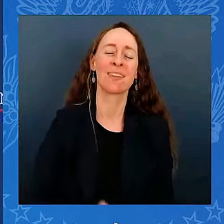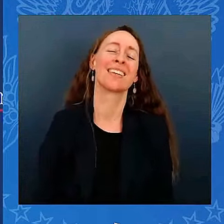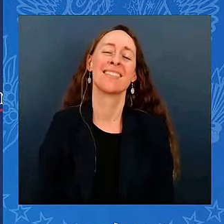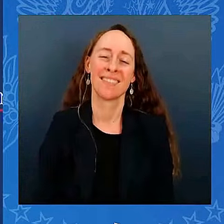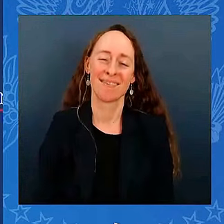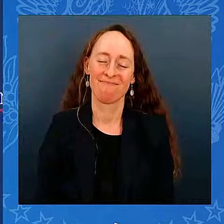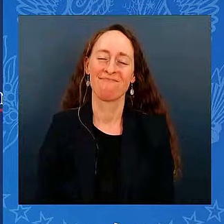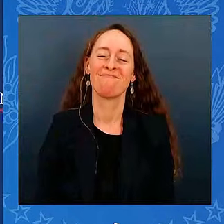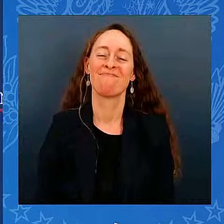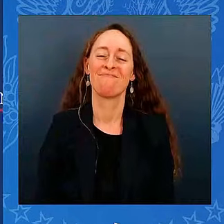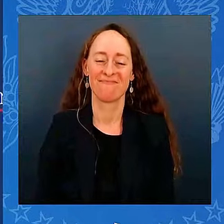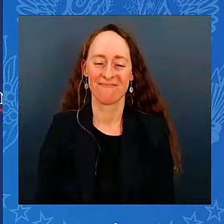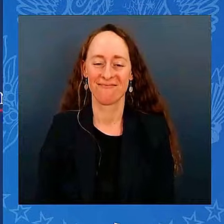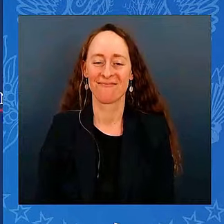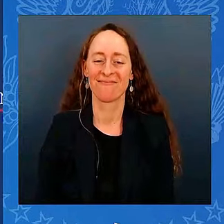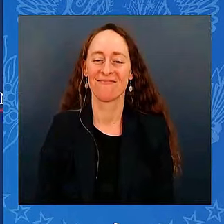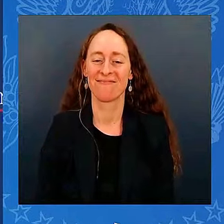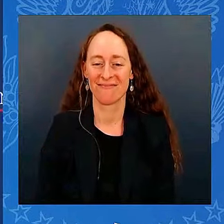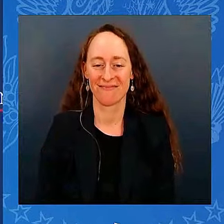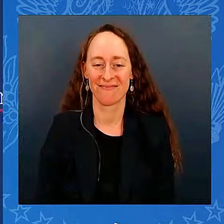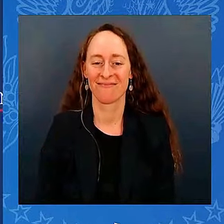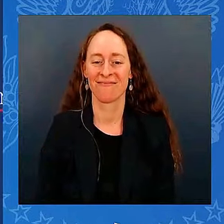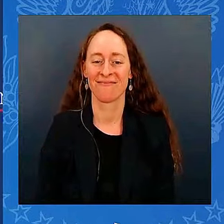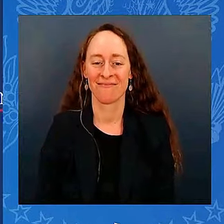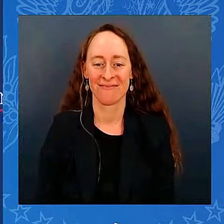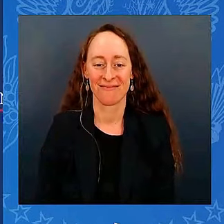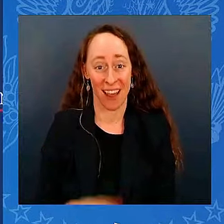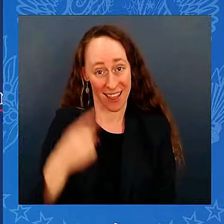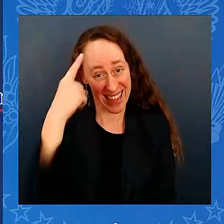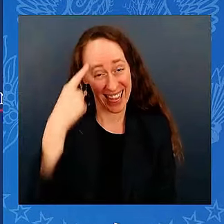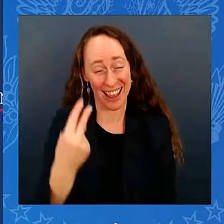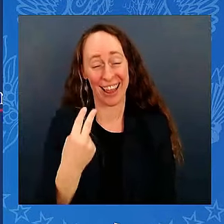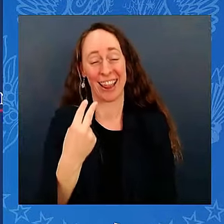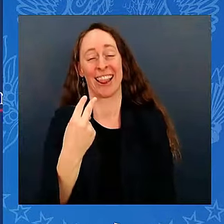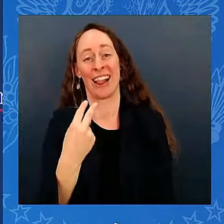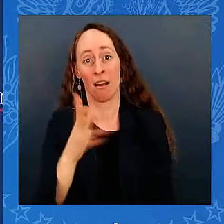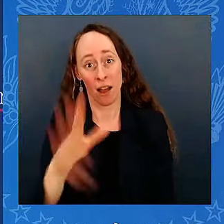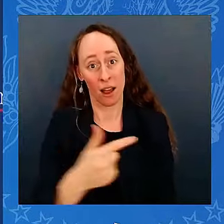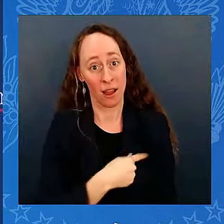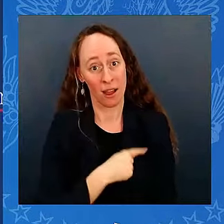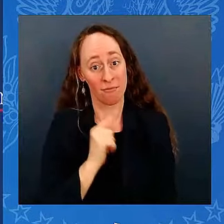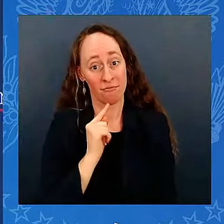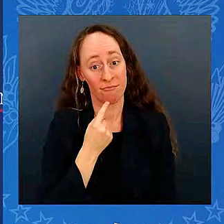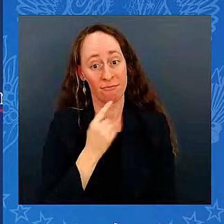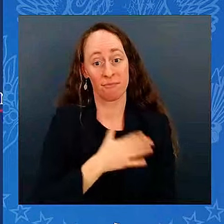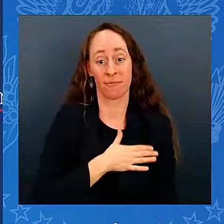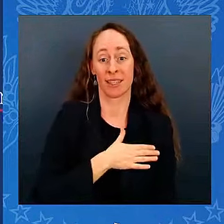You all think I'm kidding. My younger sister used to be three years younger. Maybe she's now 20 years younger.